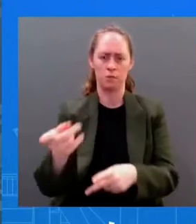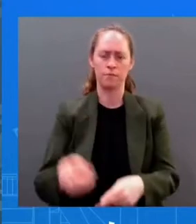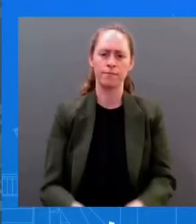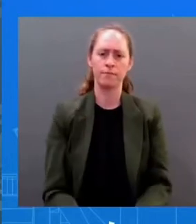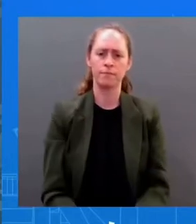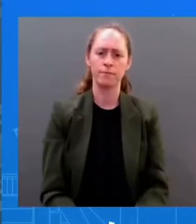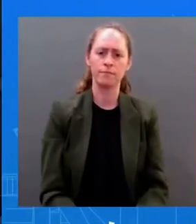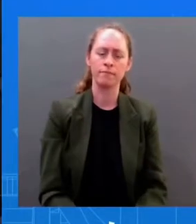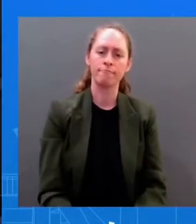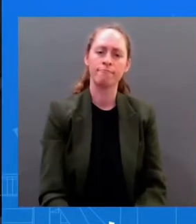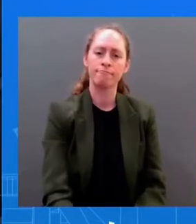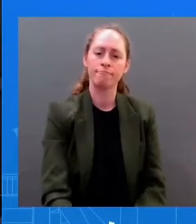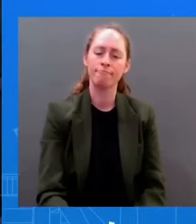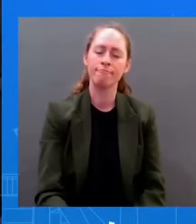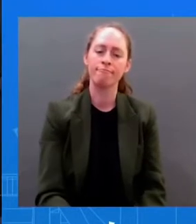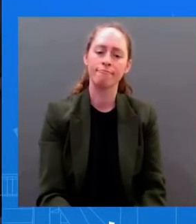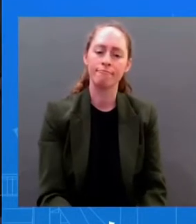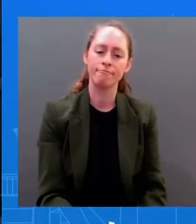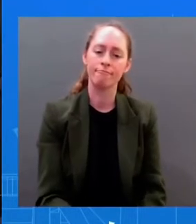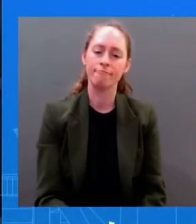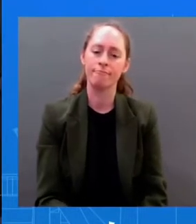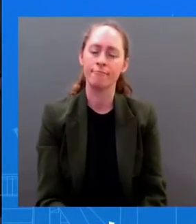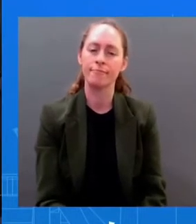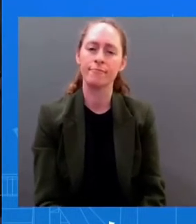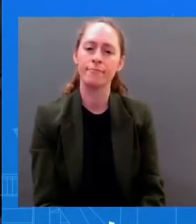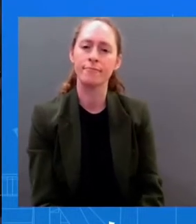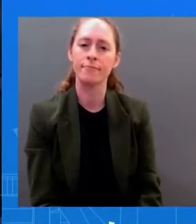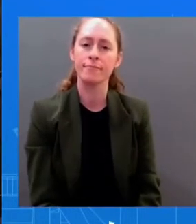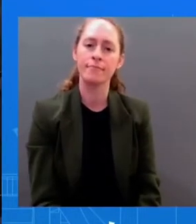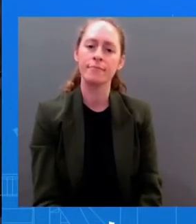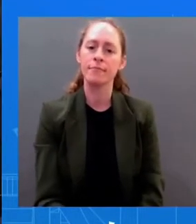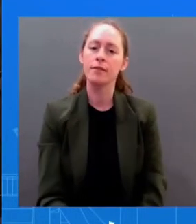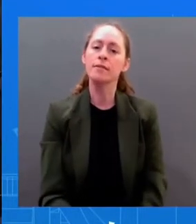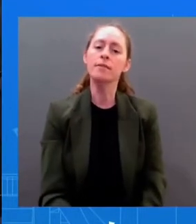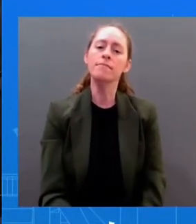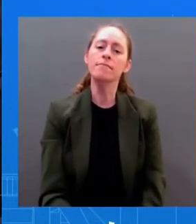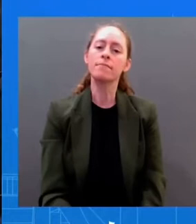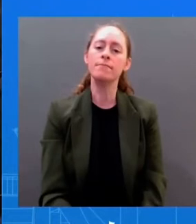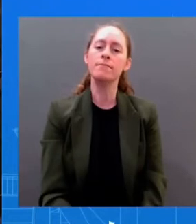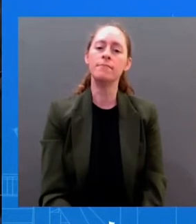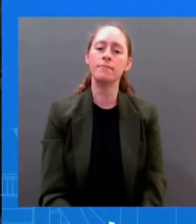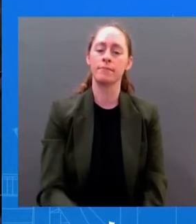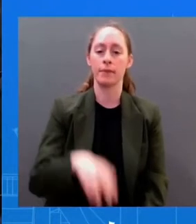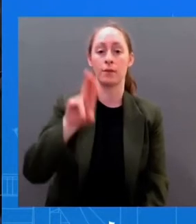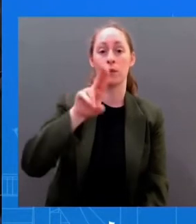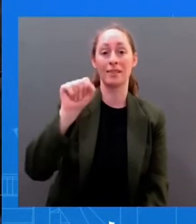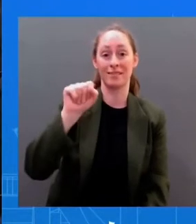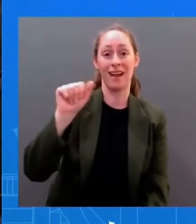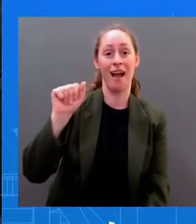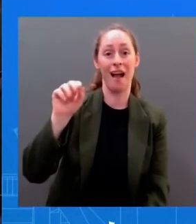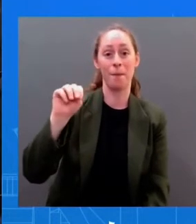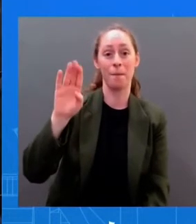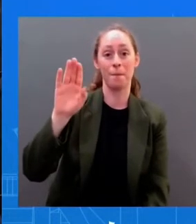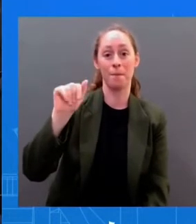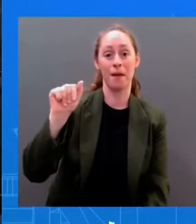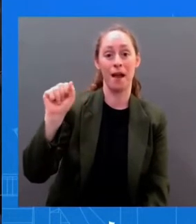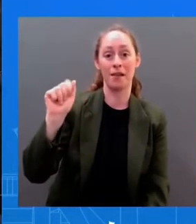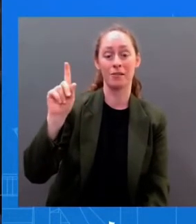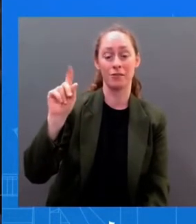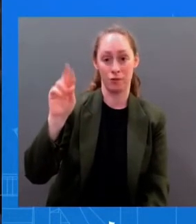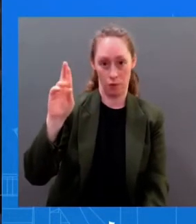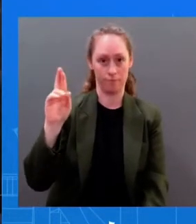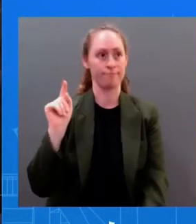Just one more follow-up question. The U.S. to Beijing, Nick Byrne, said over the weekend that the U.S.-China relationship is at its lowest moment since